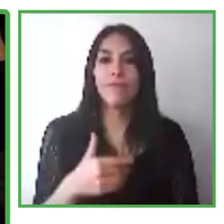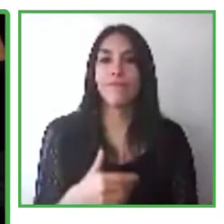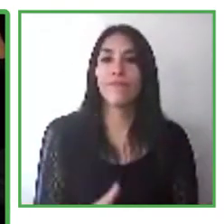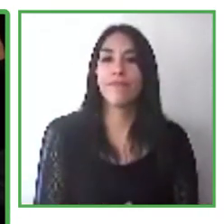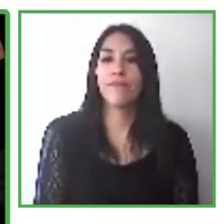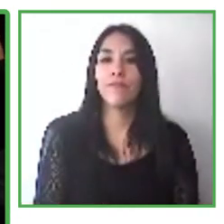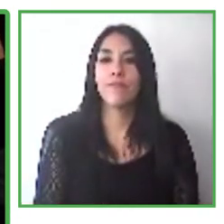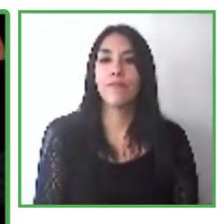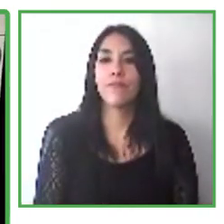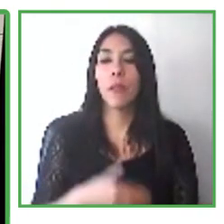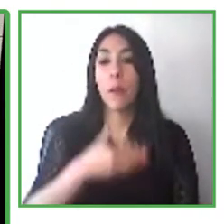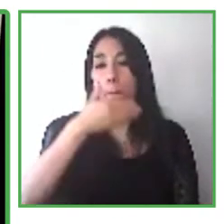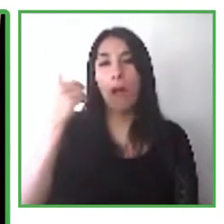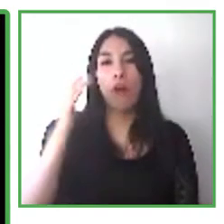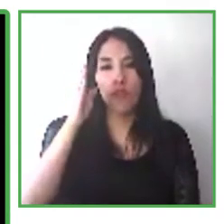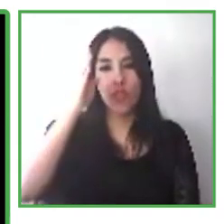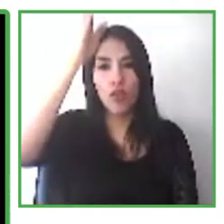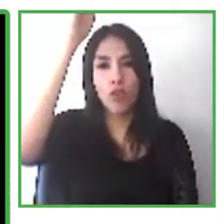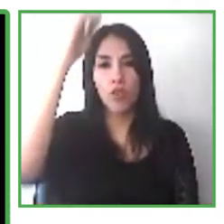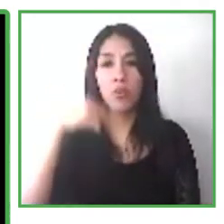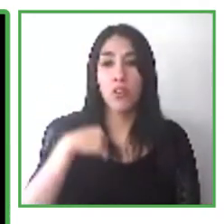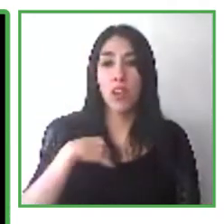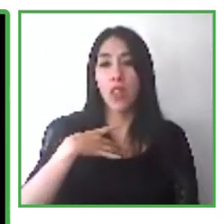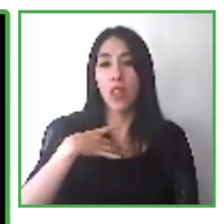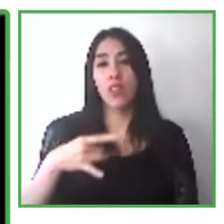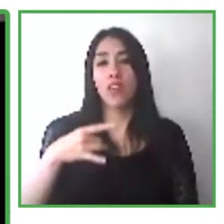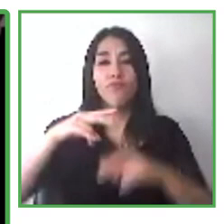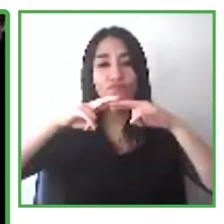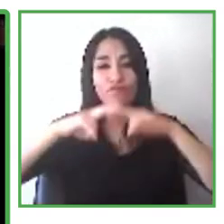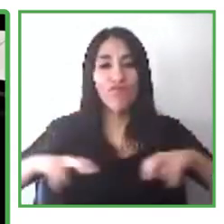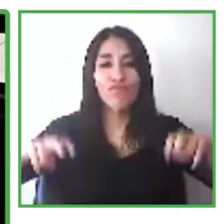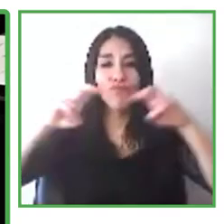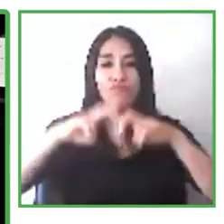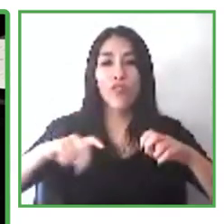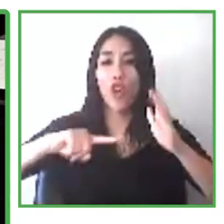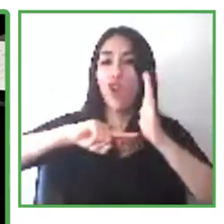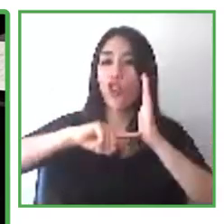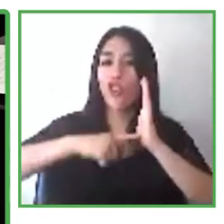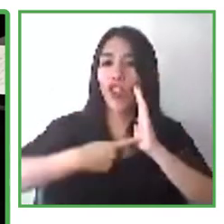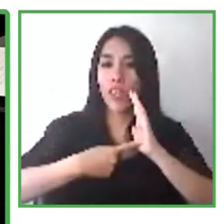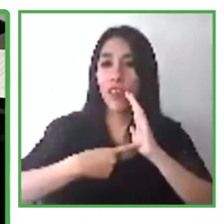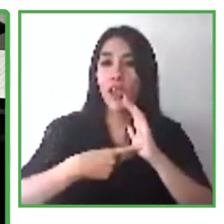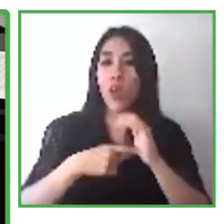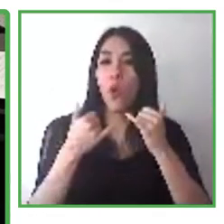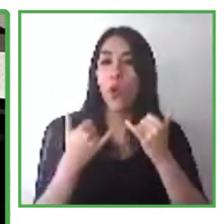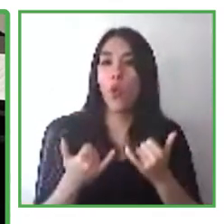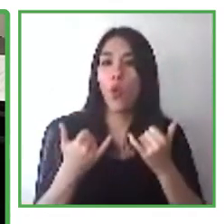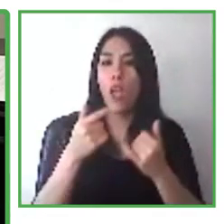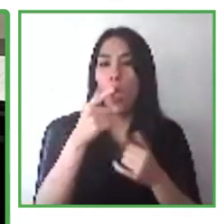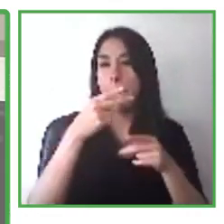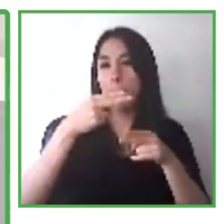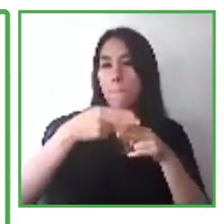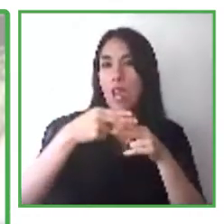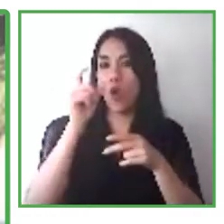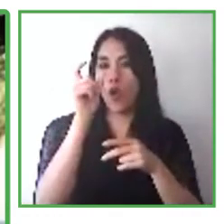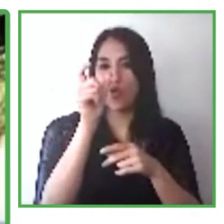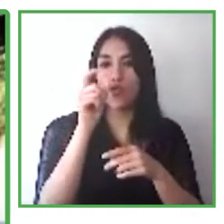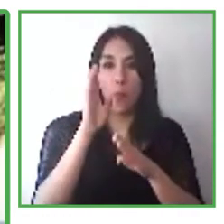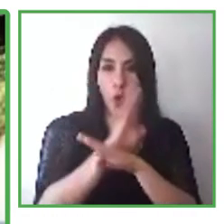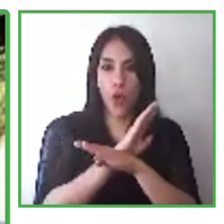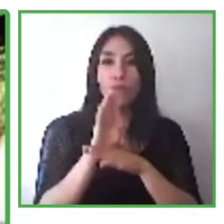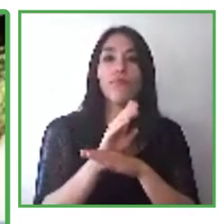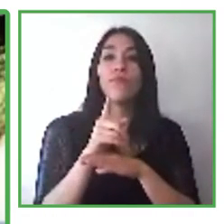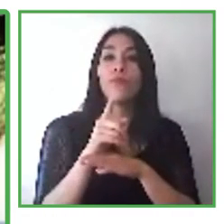In the future, I'd like to research about technological tools such as Arduino for industrial